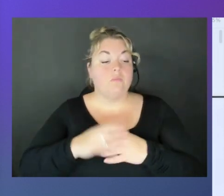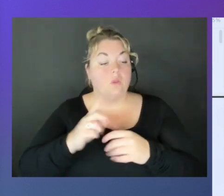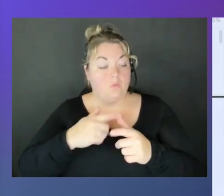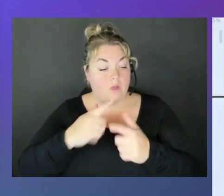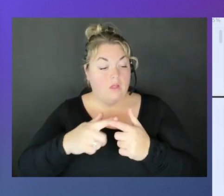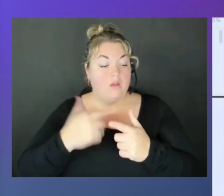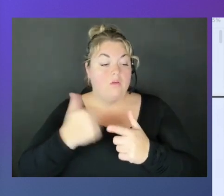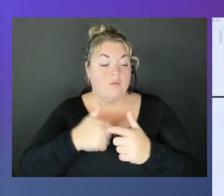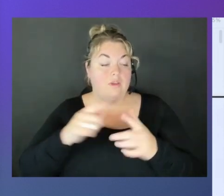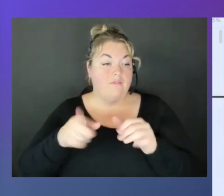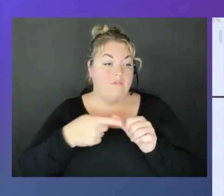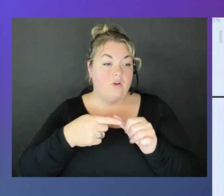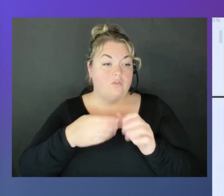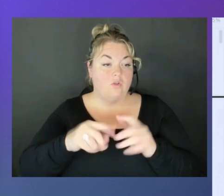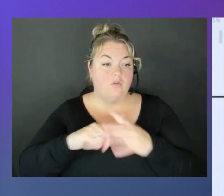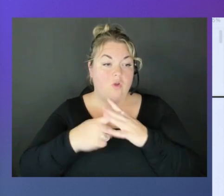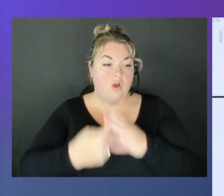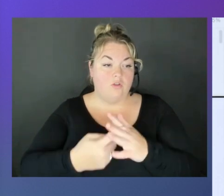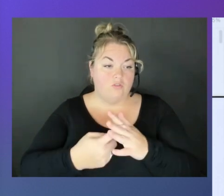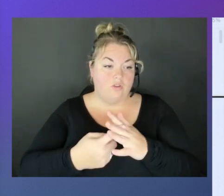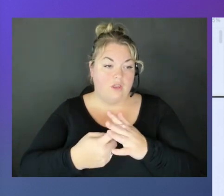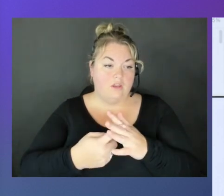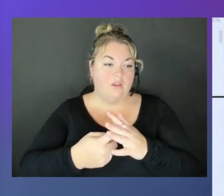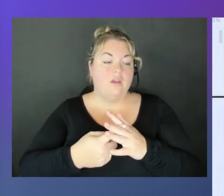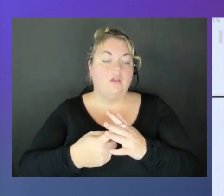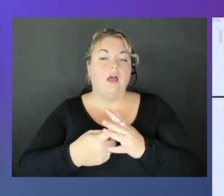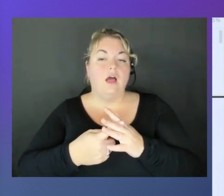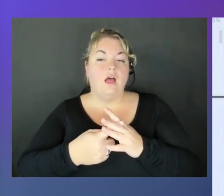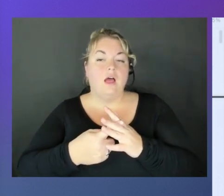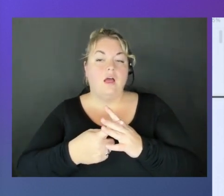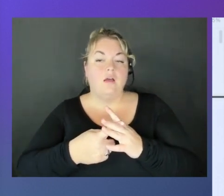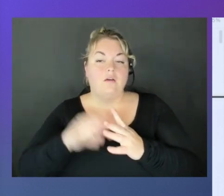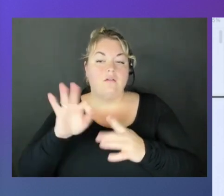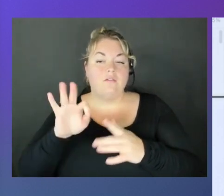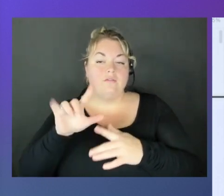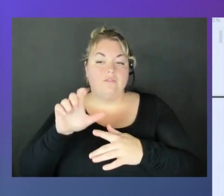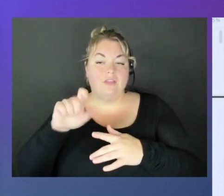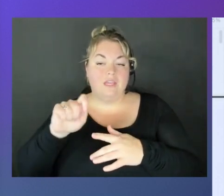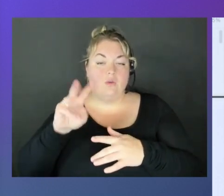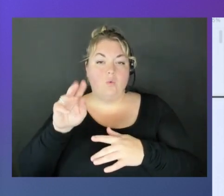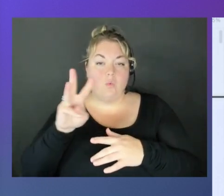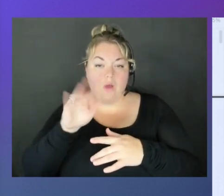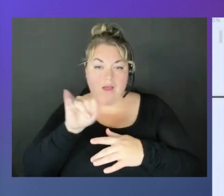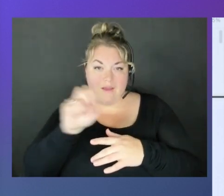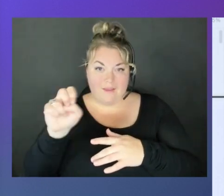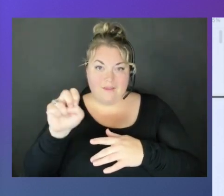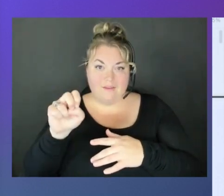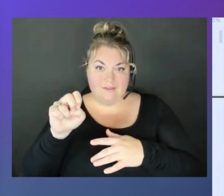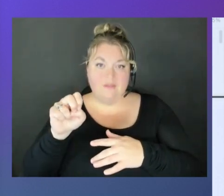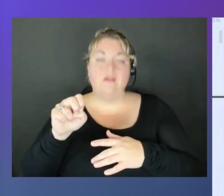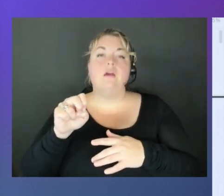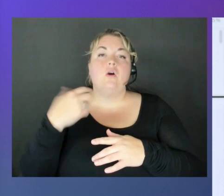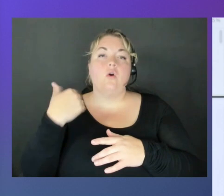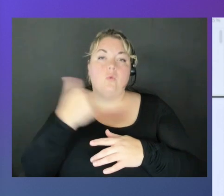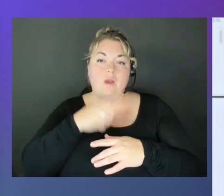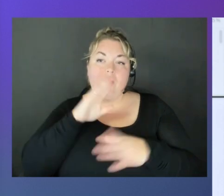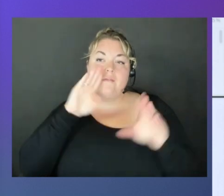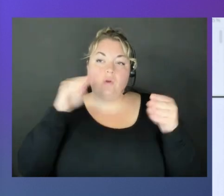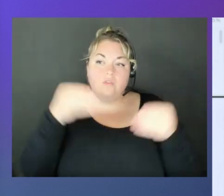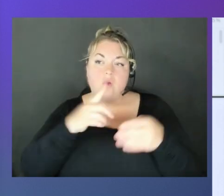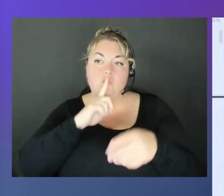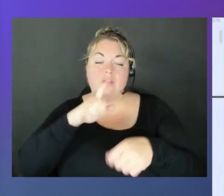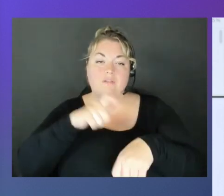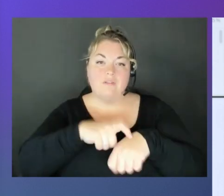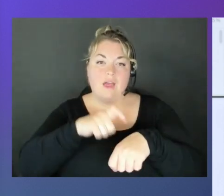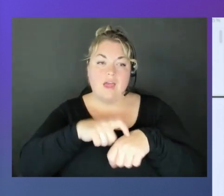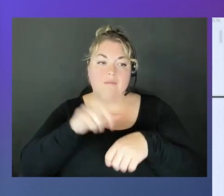the FleetWise service back in September 2022, we are really focused on real-time data analytics